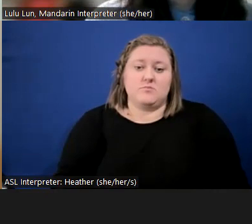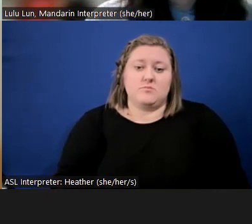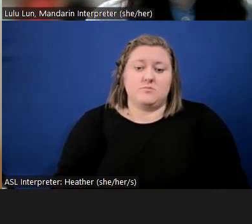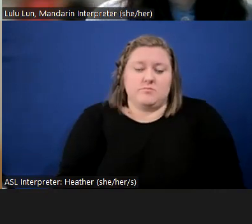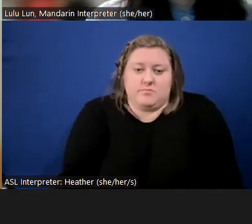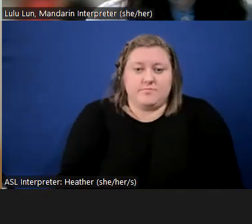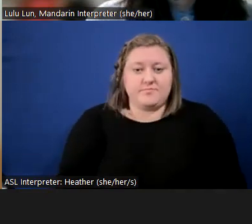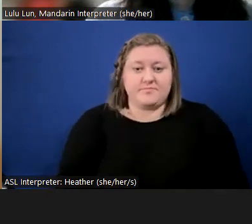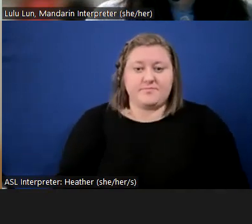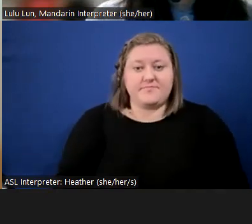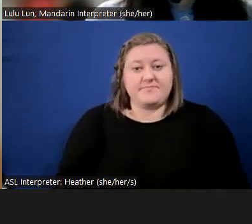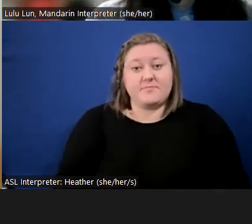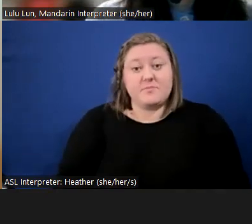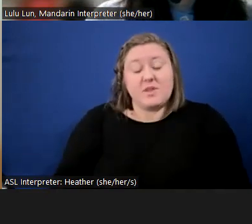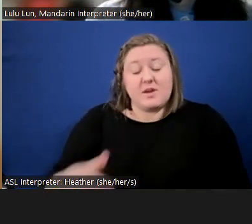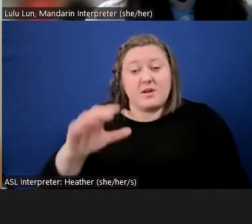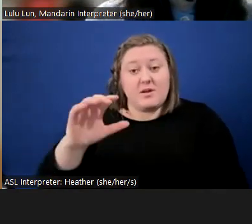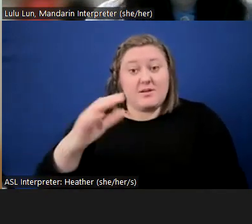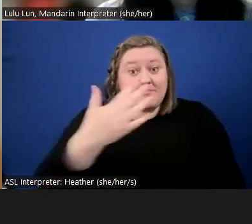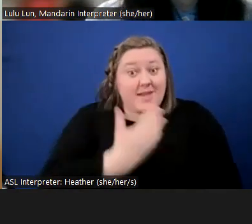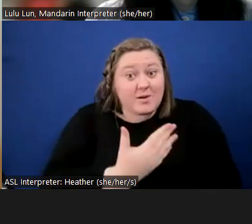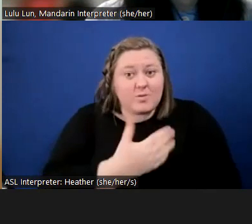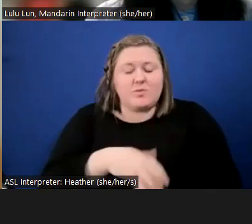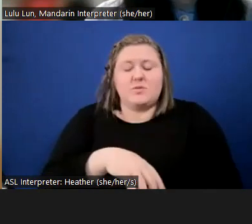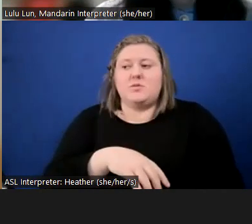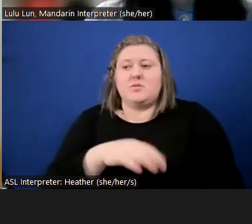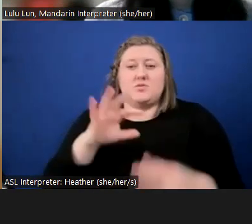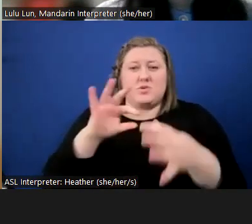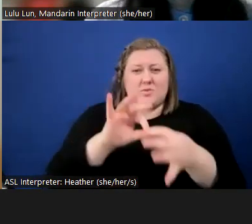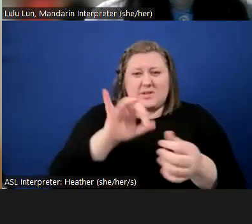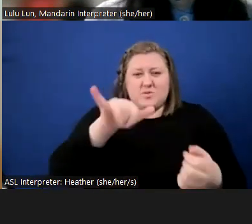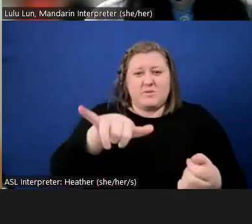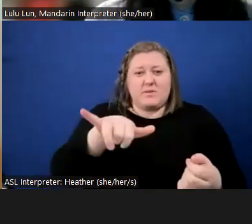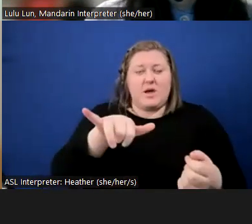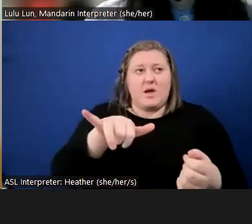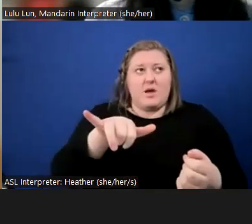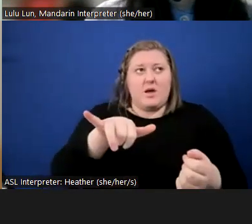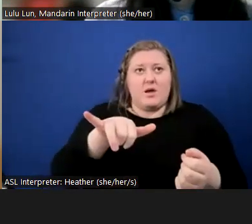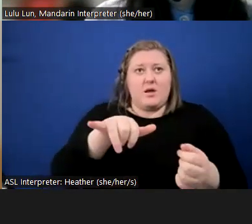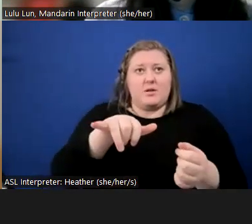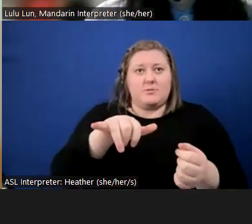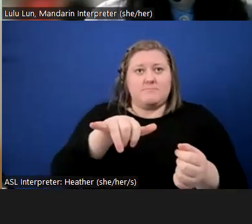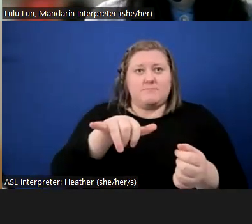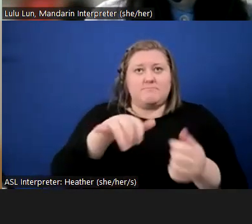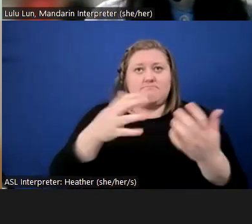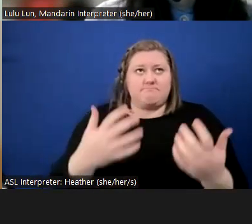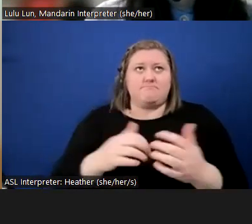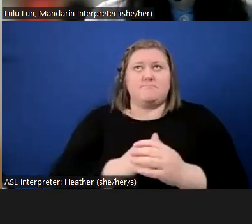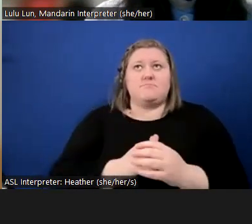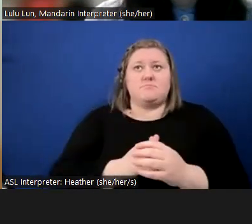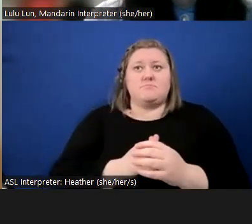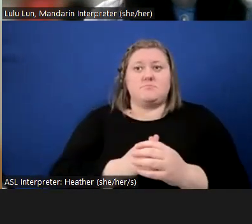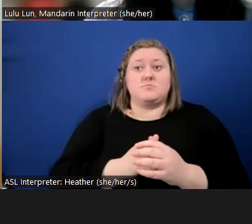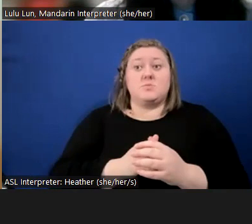Thank you. I'd like to say about that, that a lot of times you go